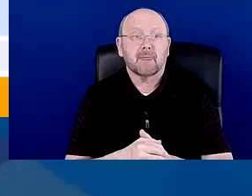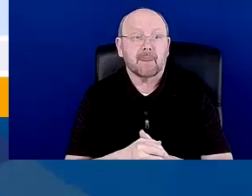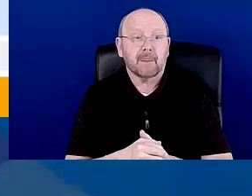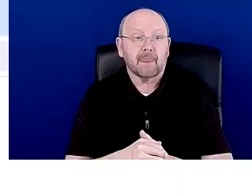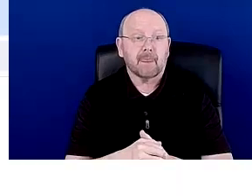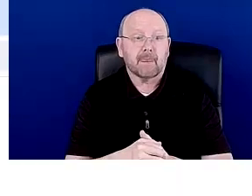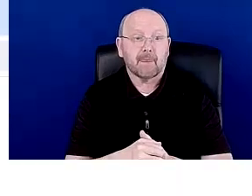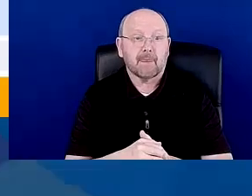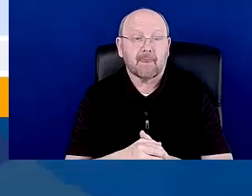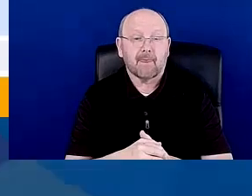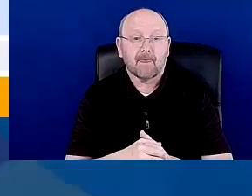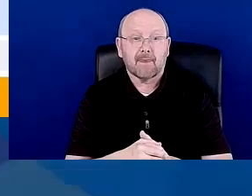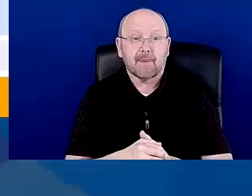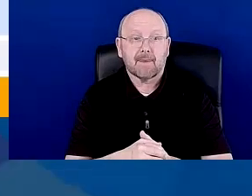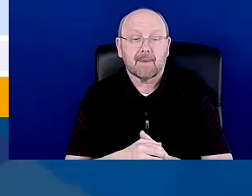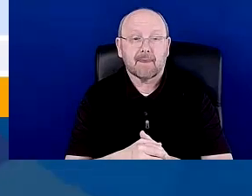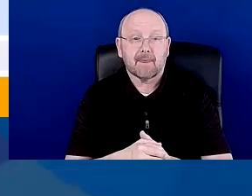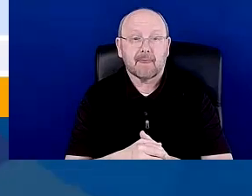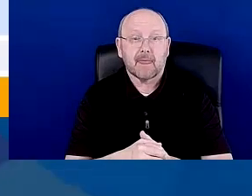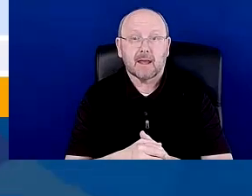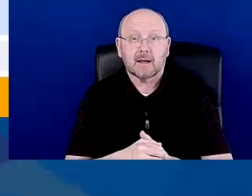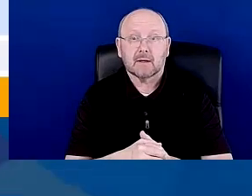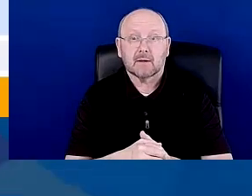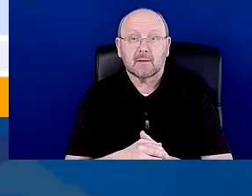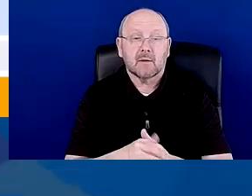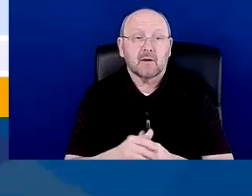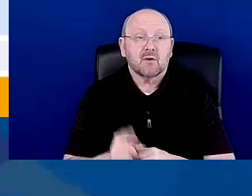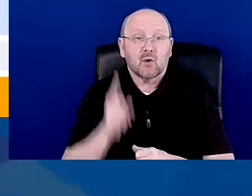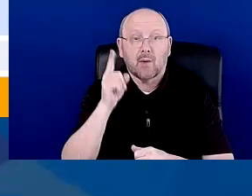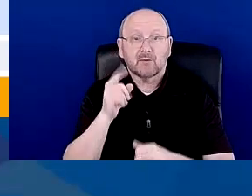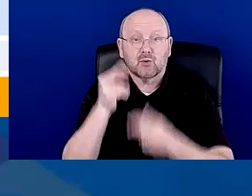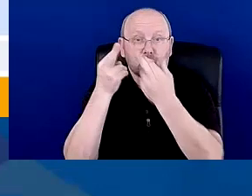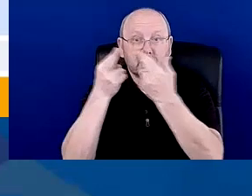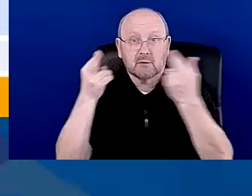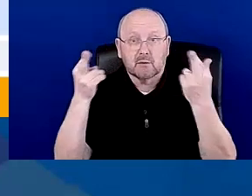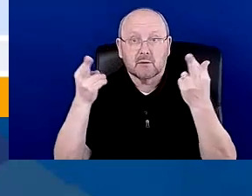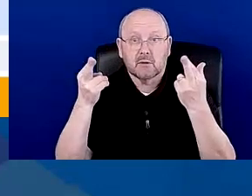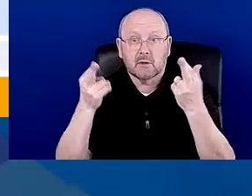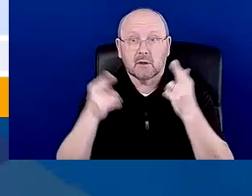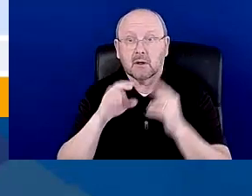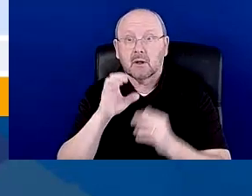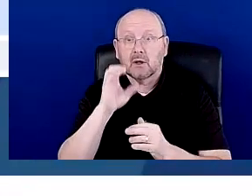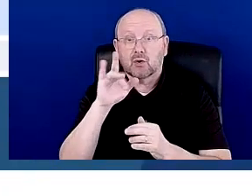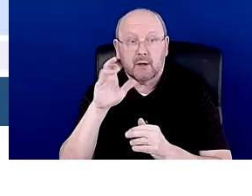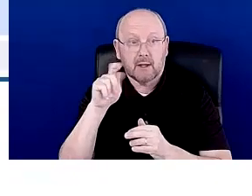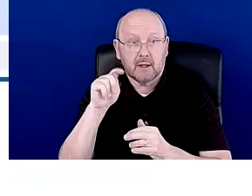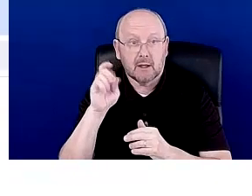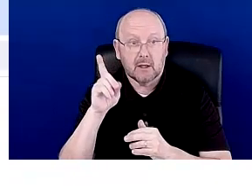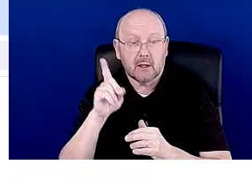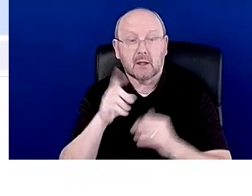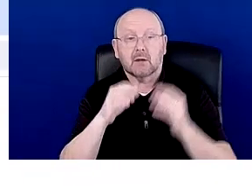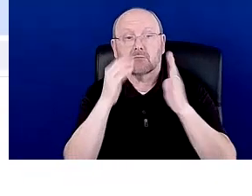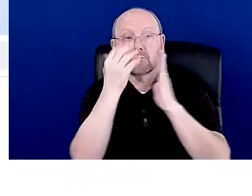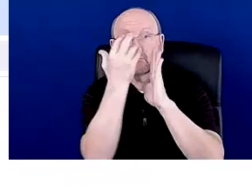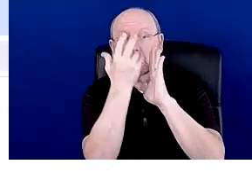We're good. Yeah. Yeah. Um, so if you go up to resources where we just linked curated OER collections, and then it's going to